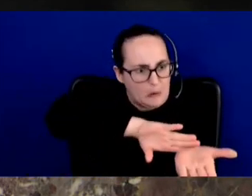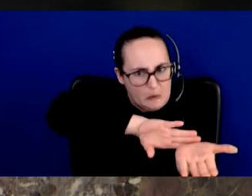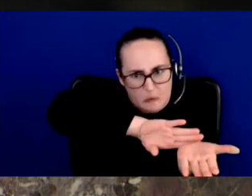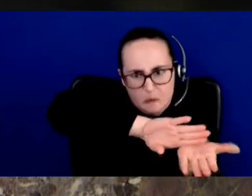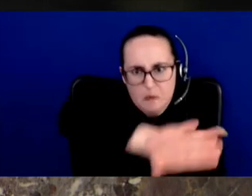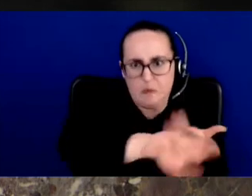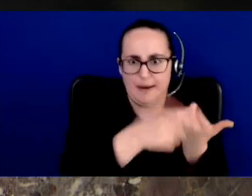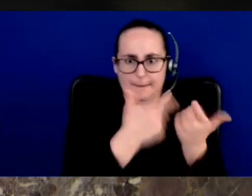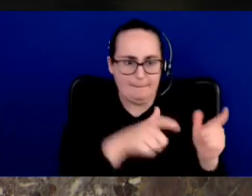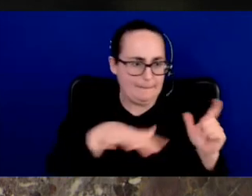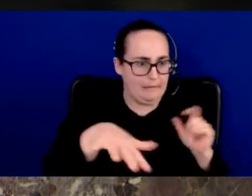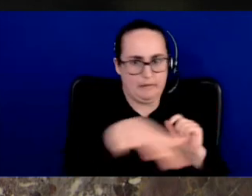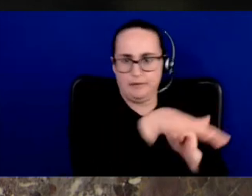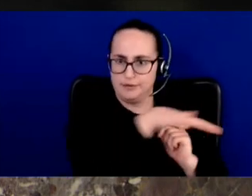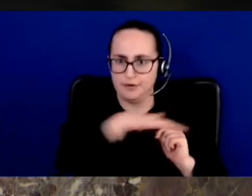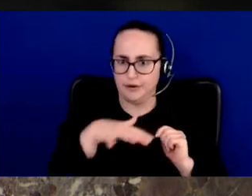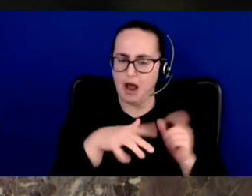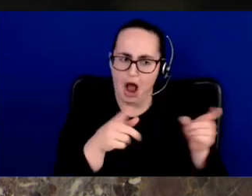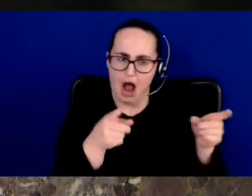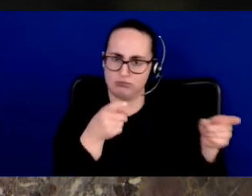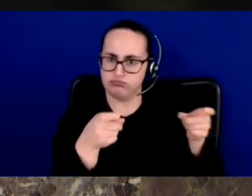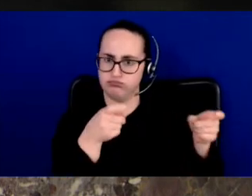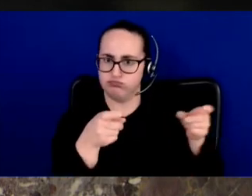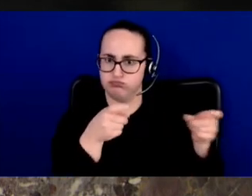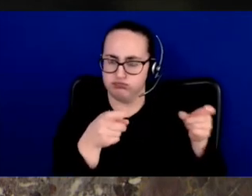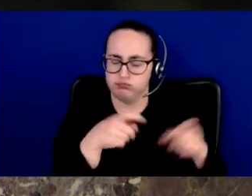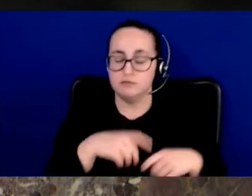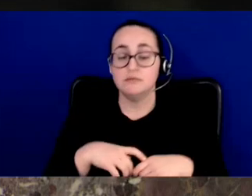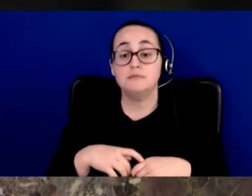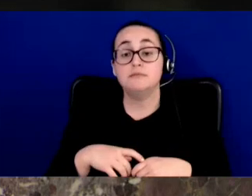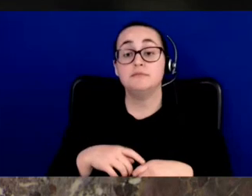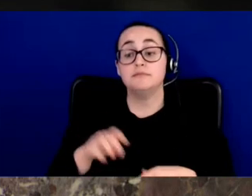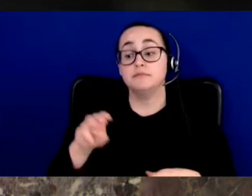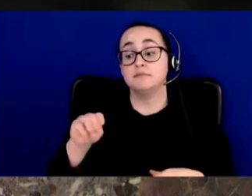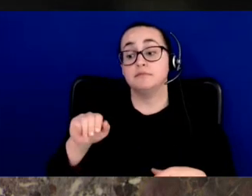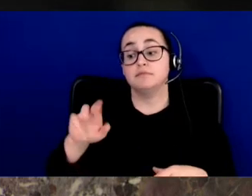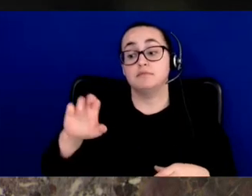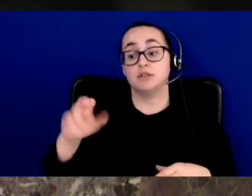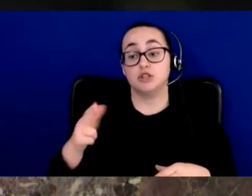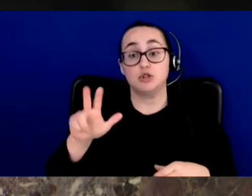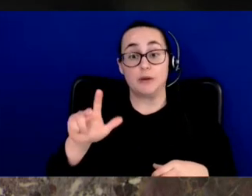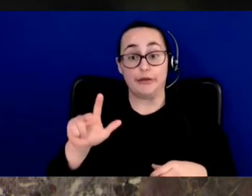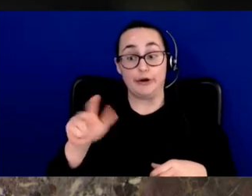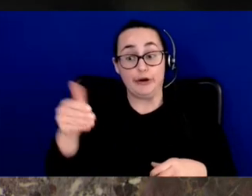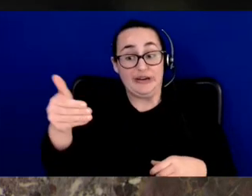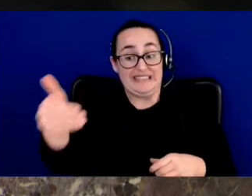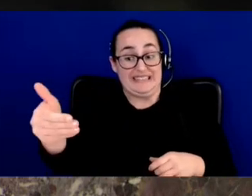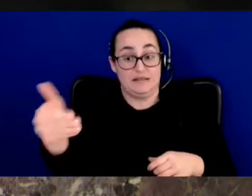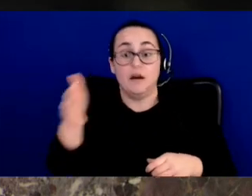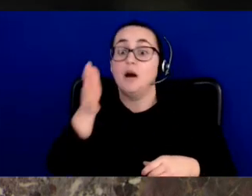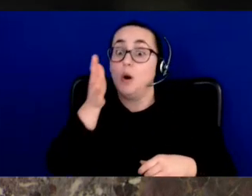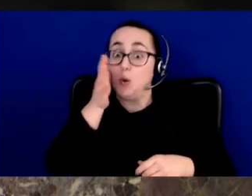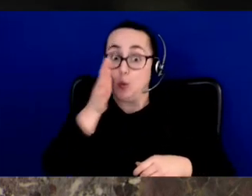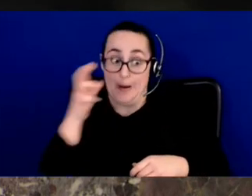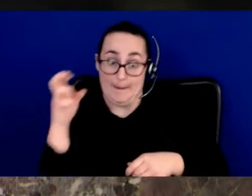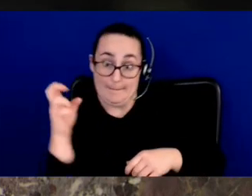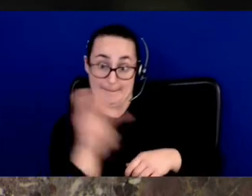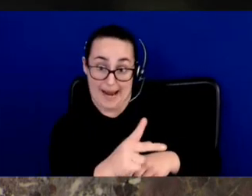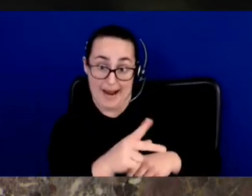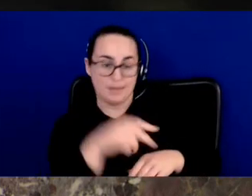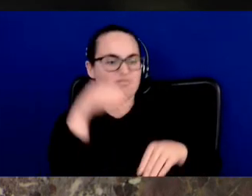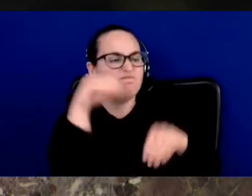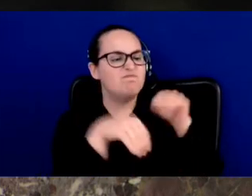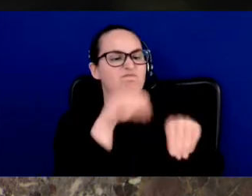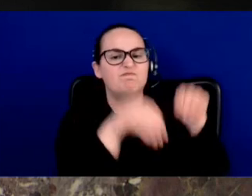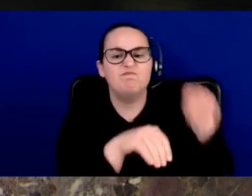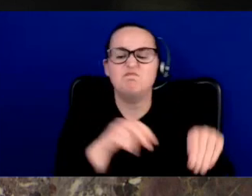blackberry bush under control. On March 23rd, volunteers and I were able return to the same site and plant 700 trees to